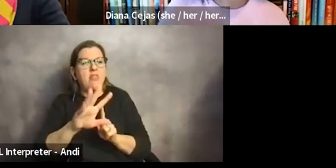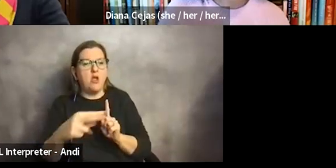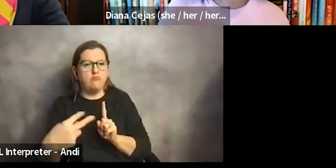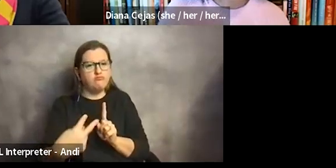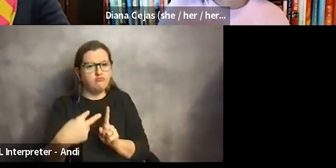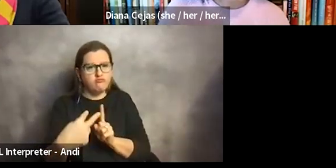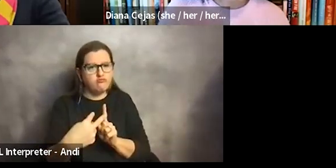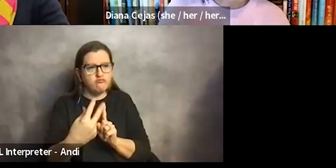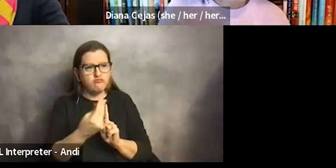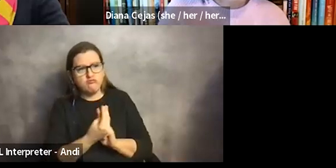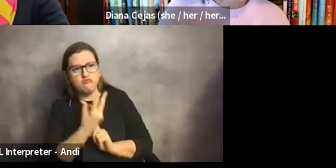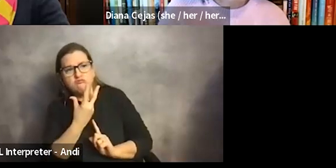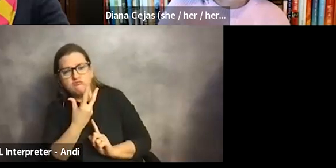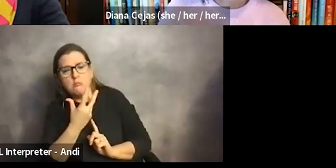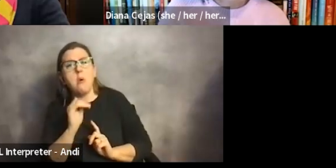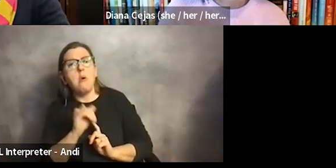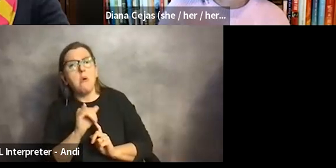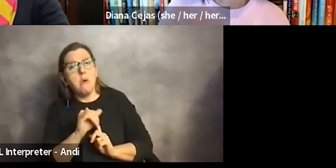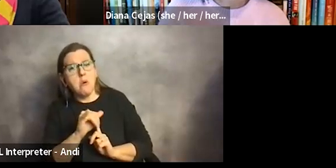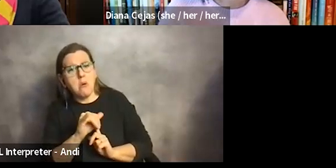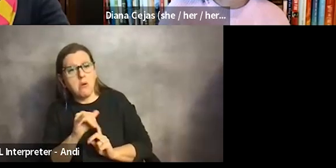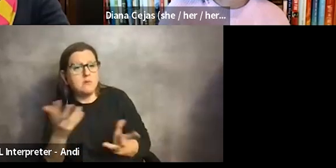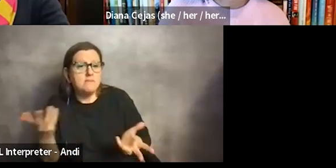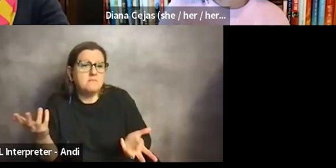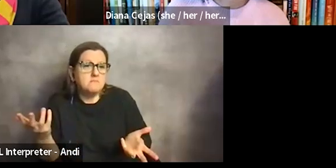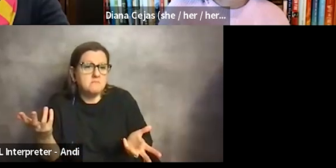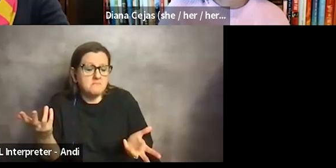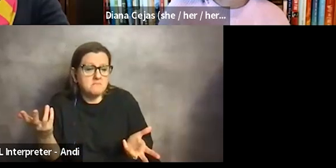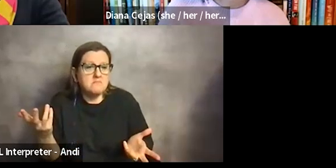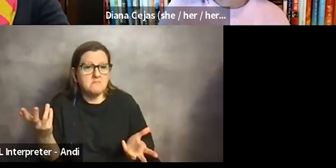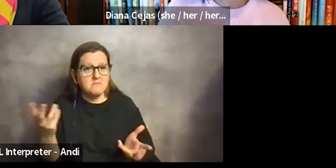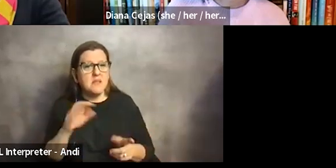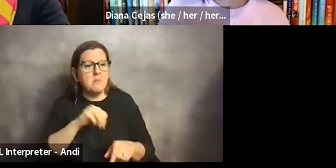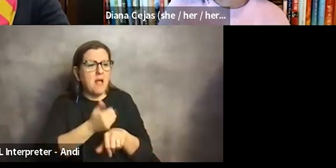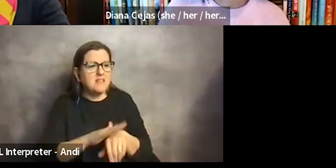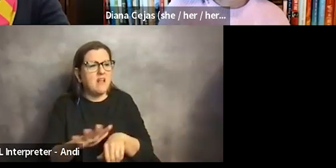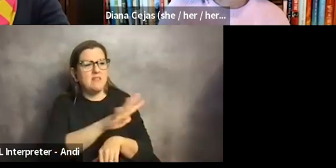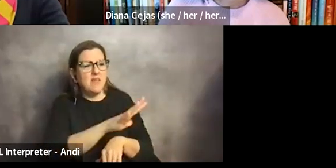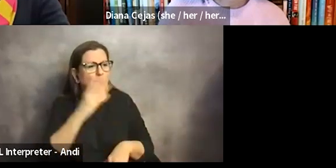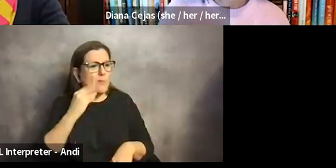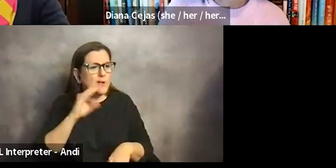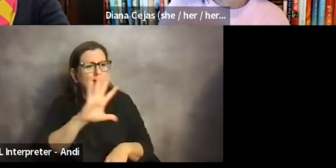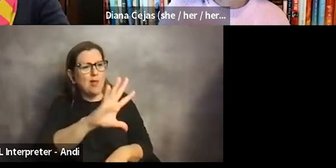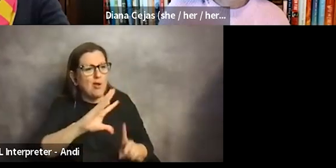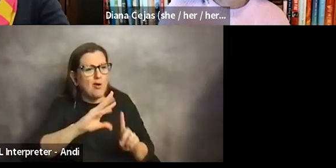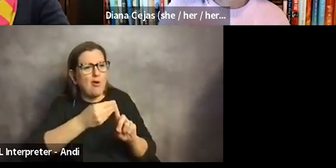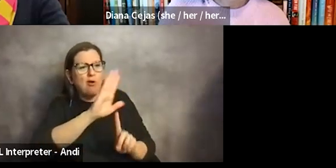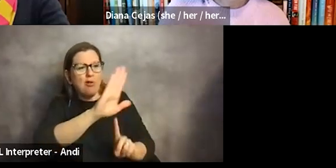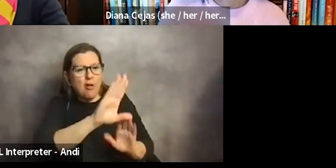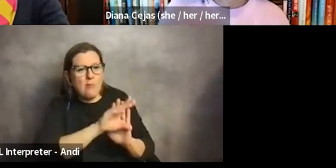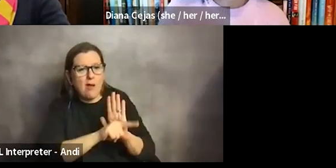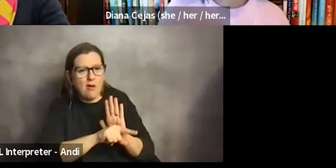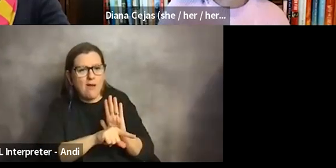has based on their experiences and culture and background and it's filtered.